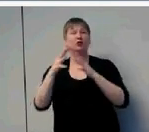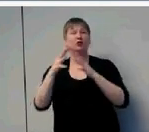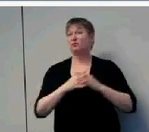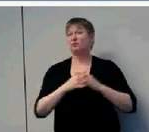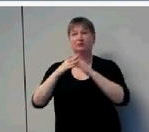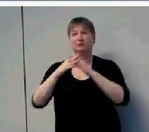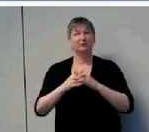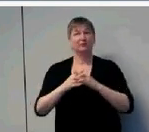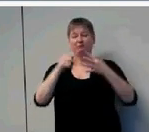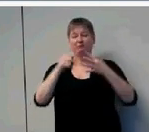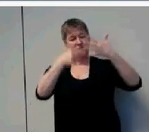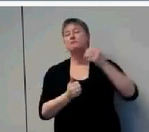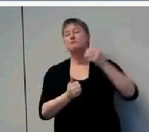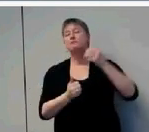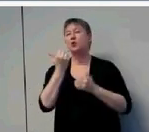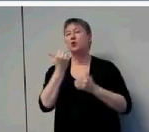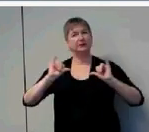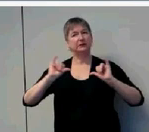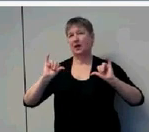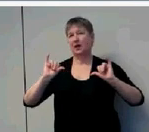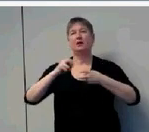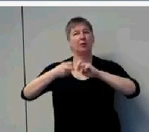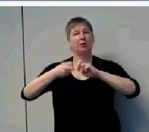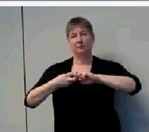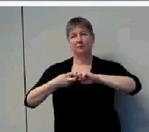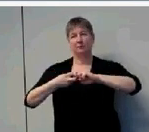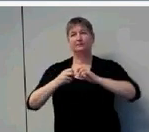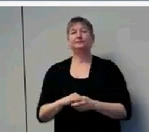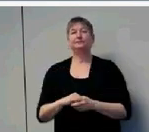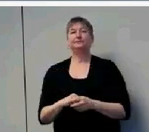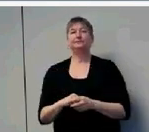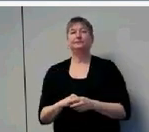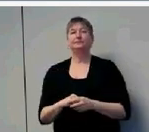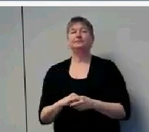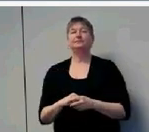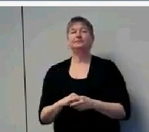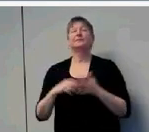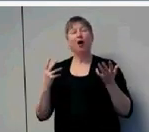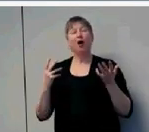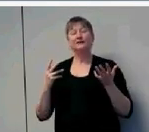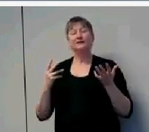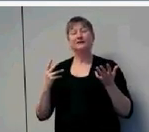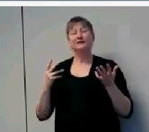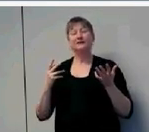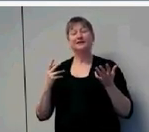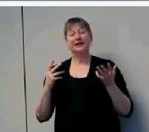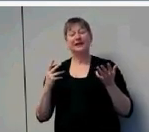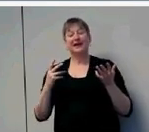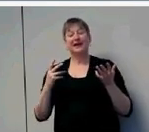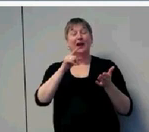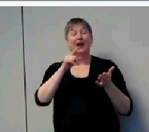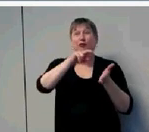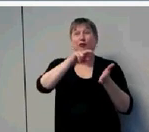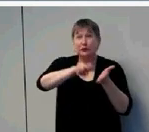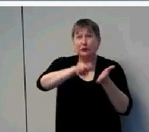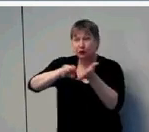And to complicate matters, there's a lot of ambiguity in the literature about how much risk is